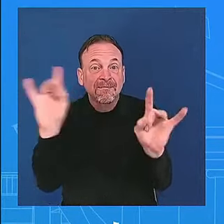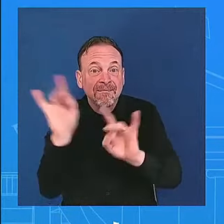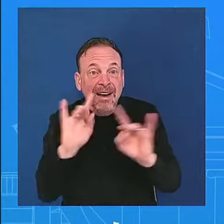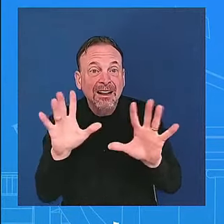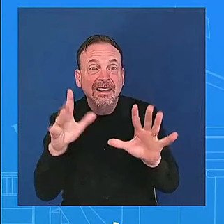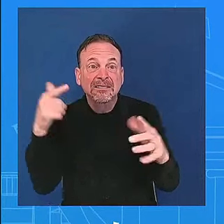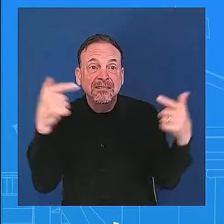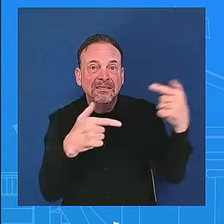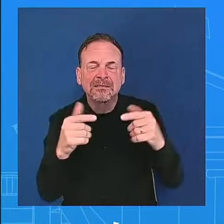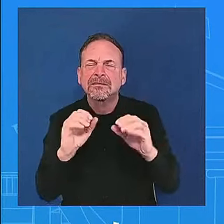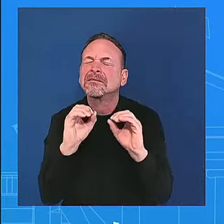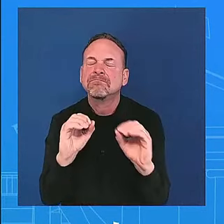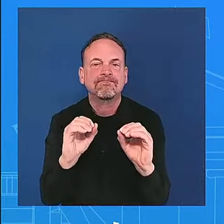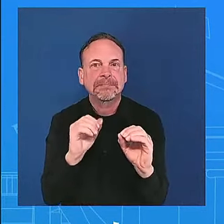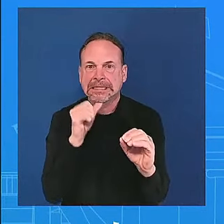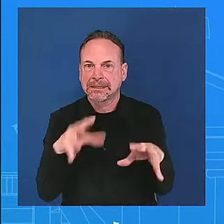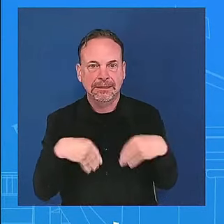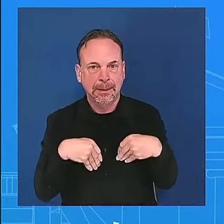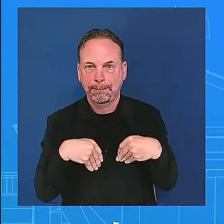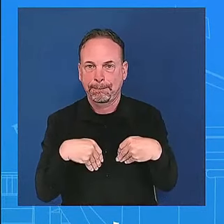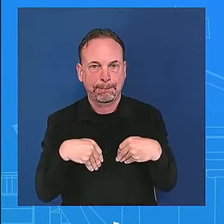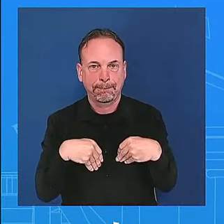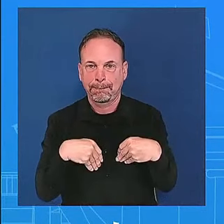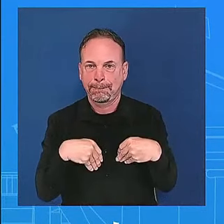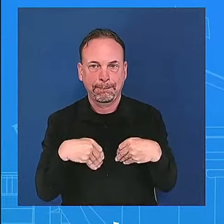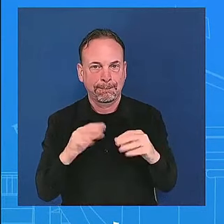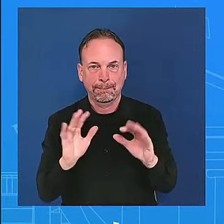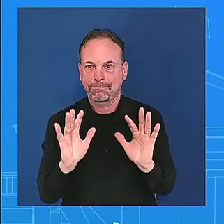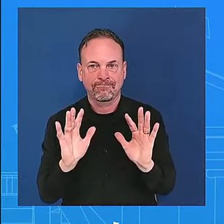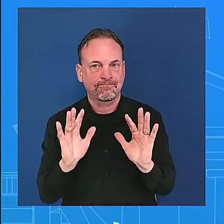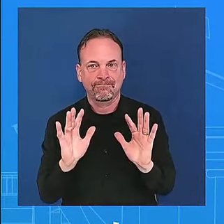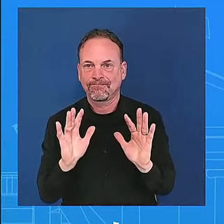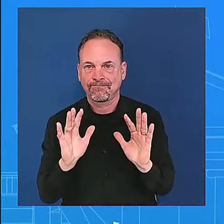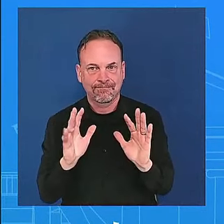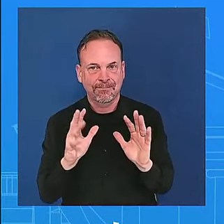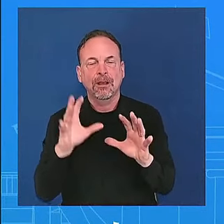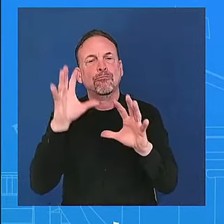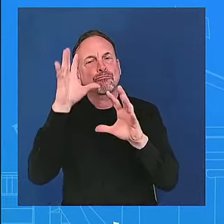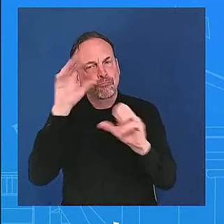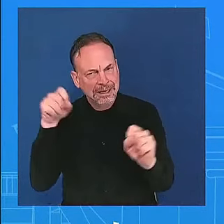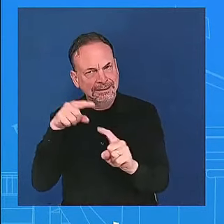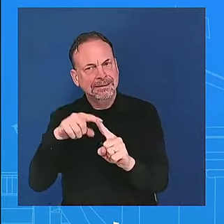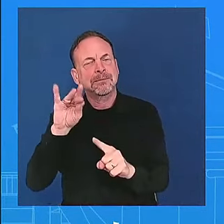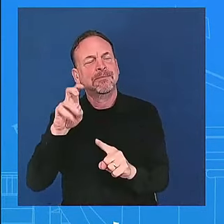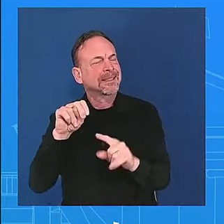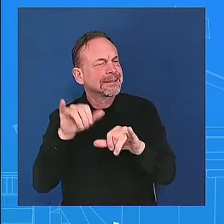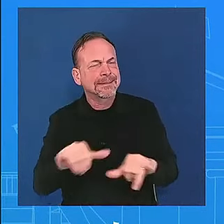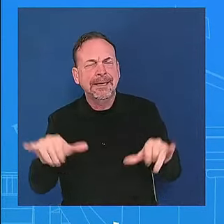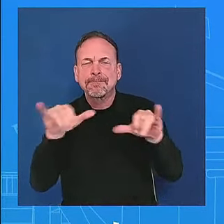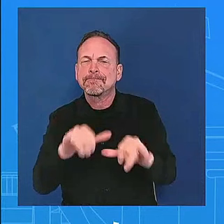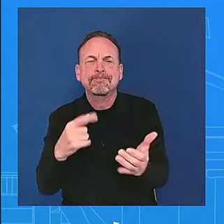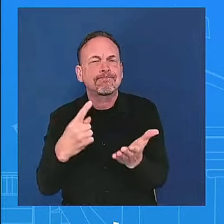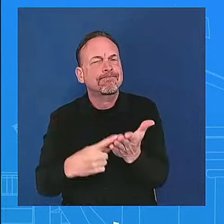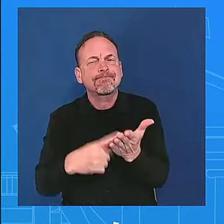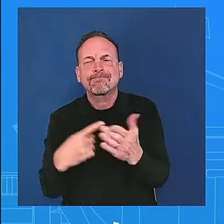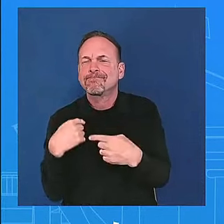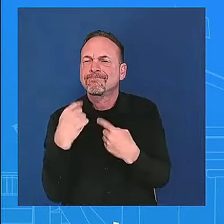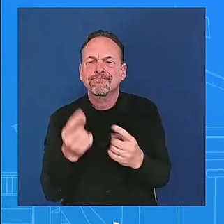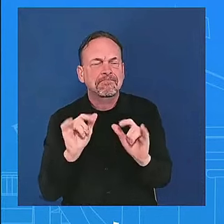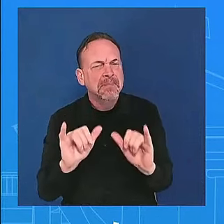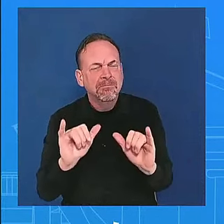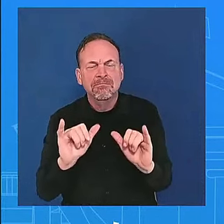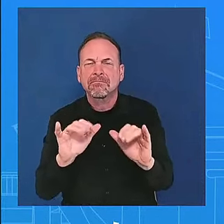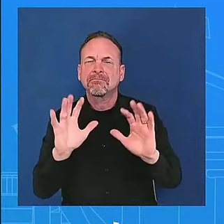past several years throughout his career and um you know right after the attempt